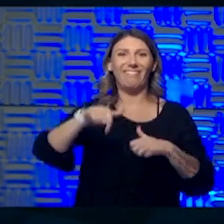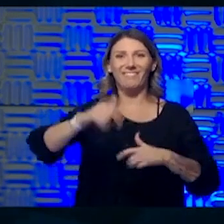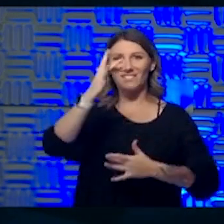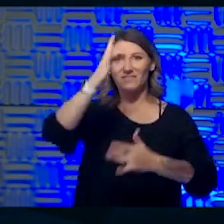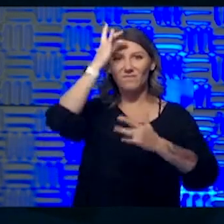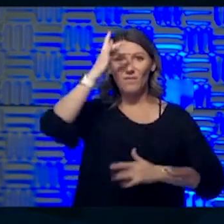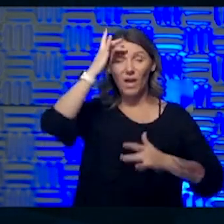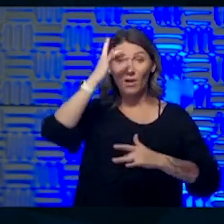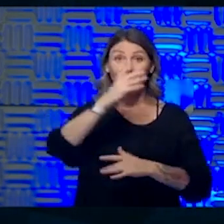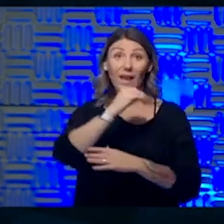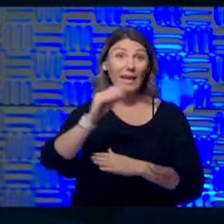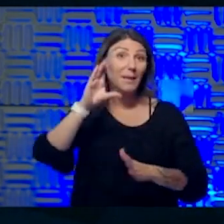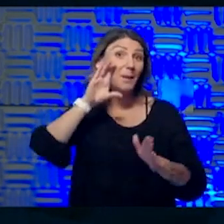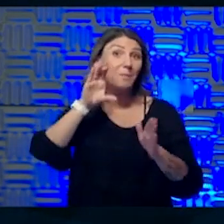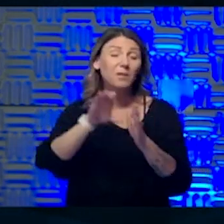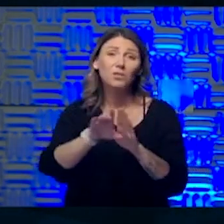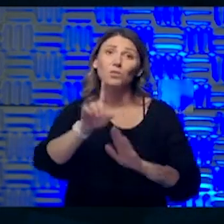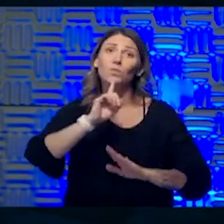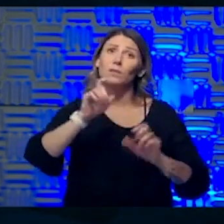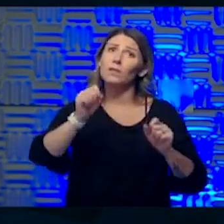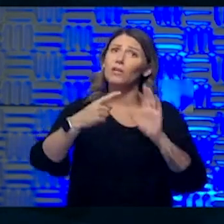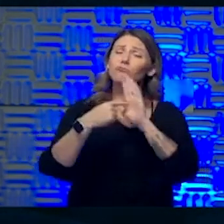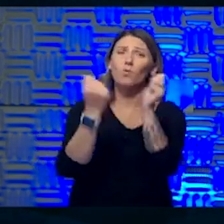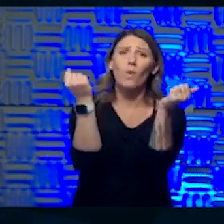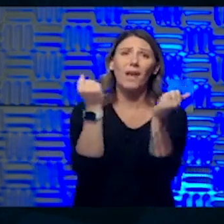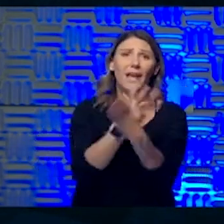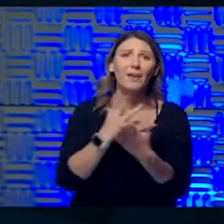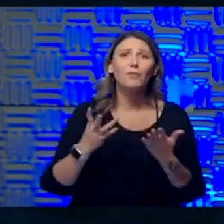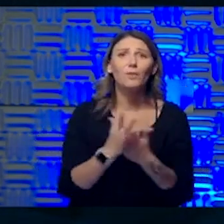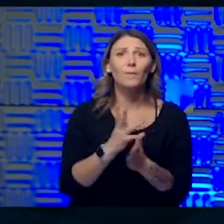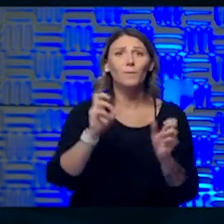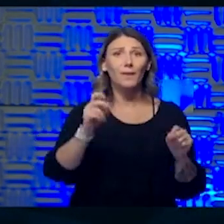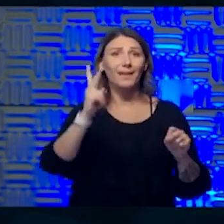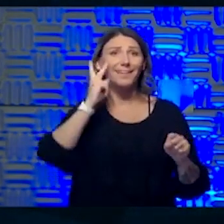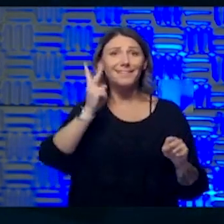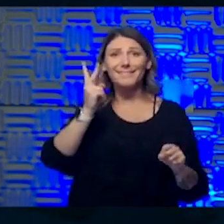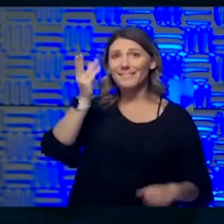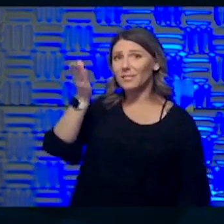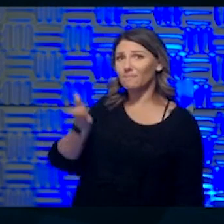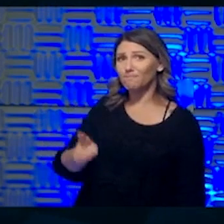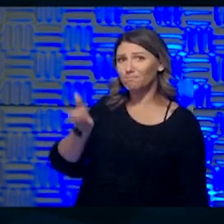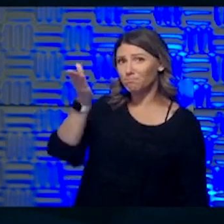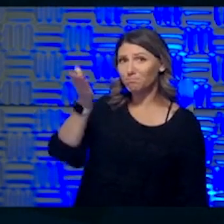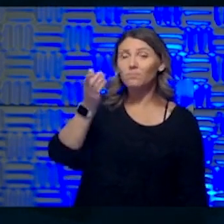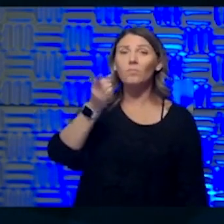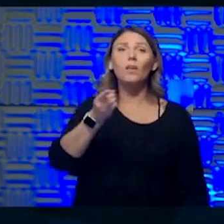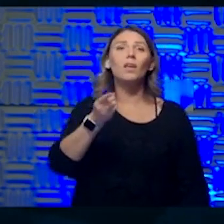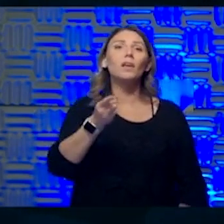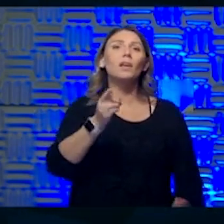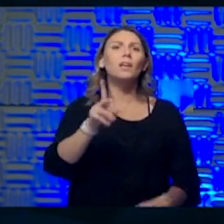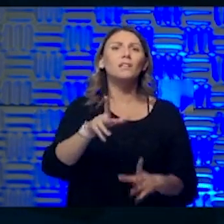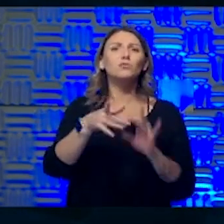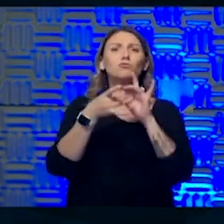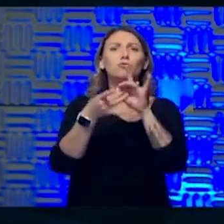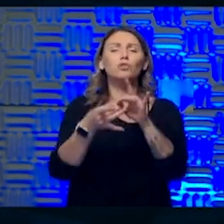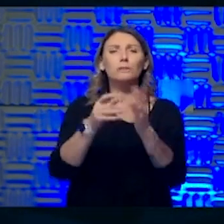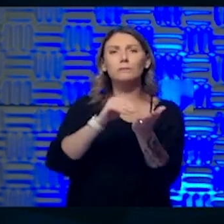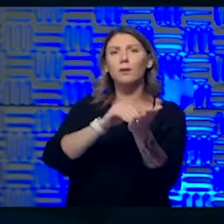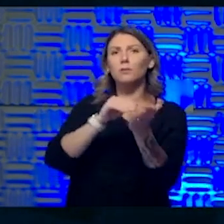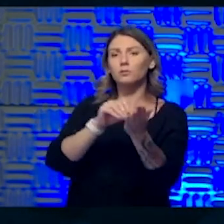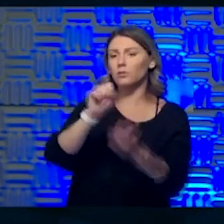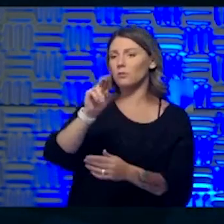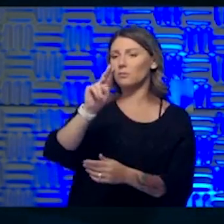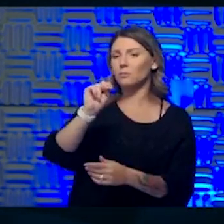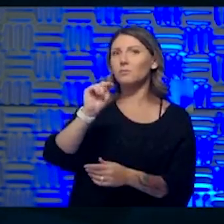you know, sometimes a picture is worth a thousand words and you see it up there. And, uh, I think it's attributed to Dr. Sung, I believe at the University of Colorado,